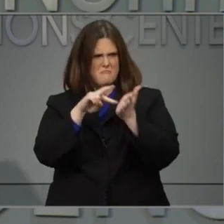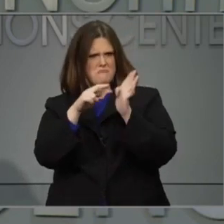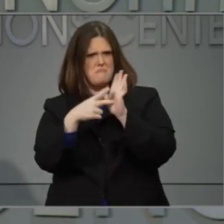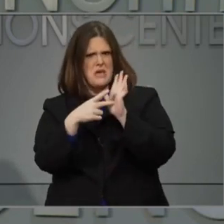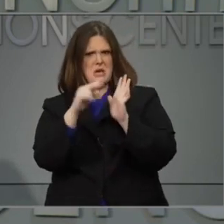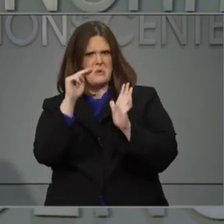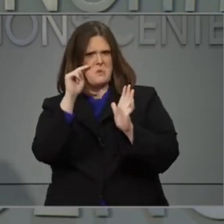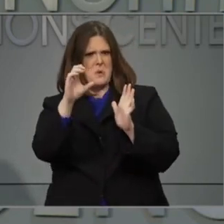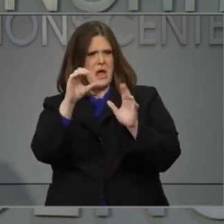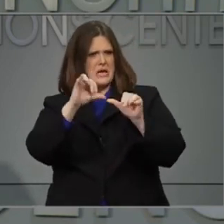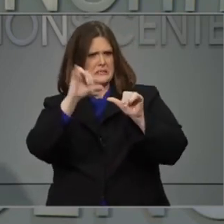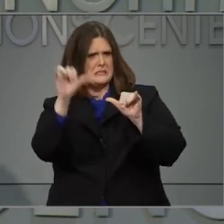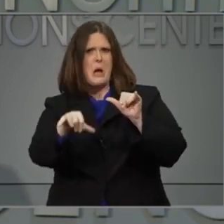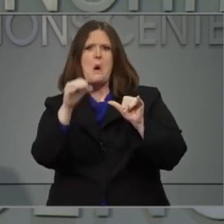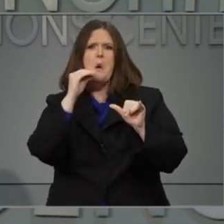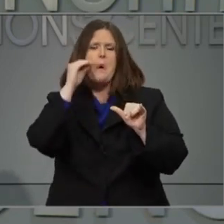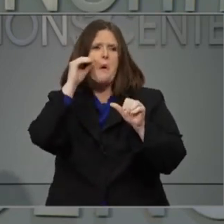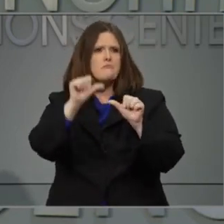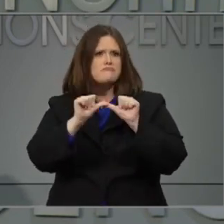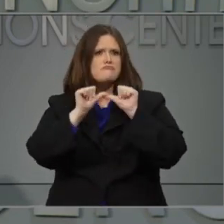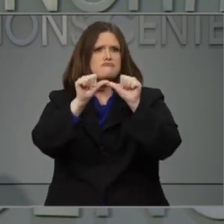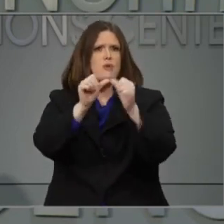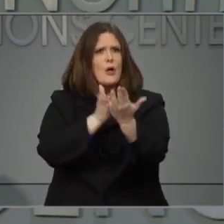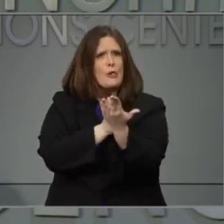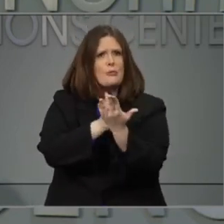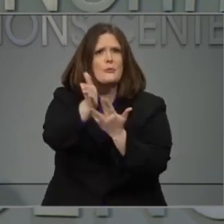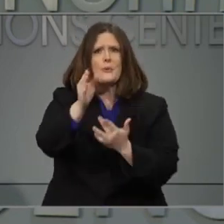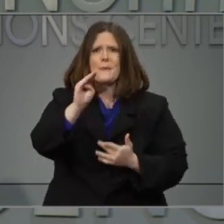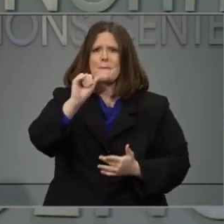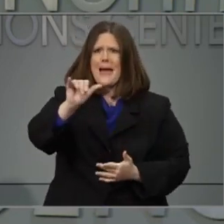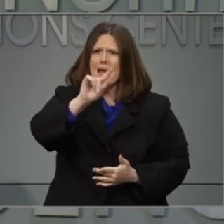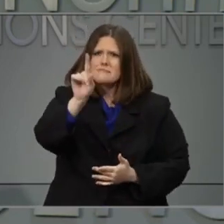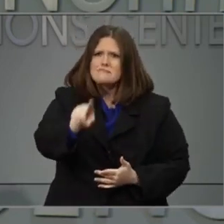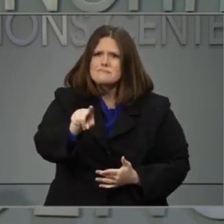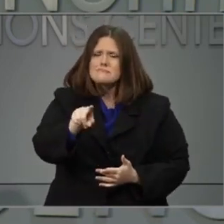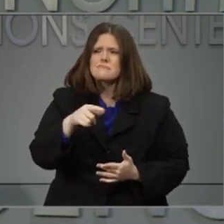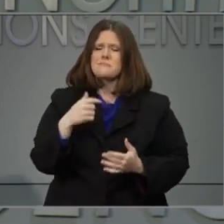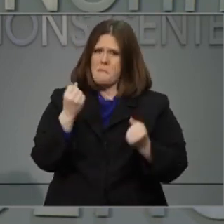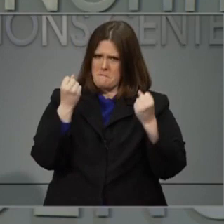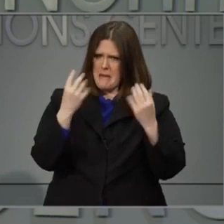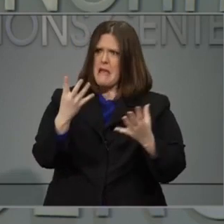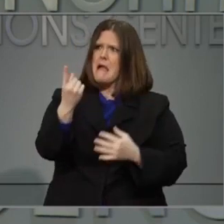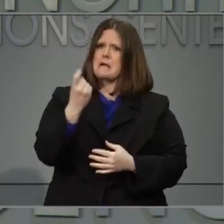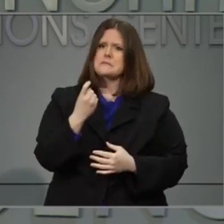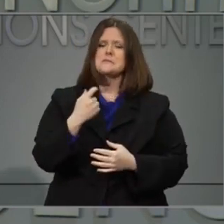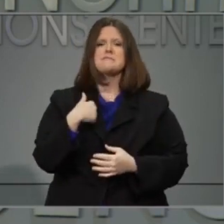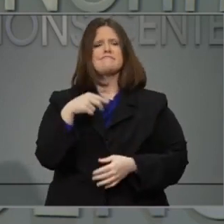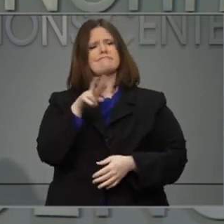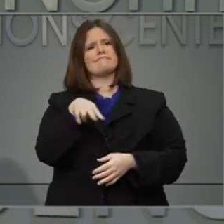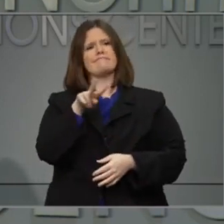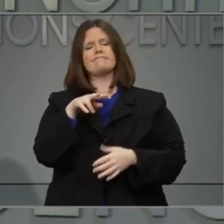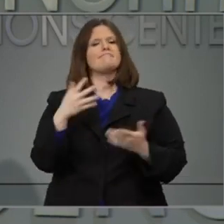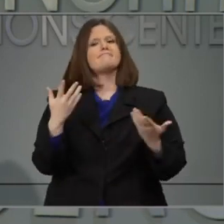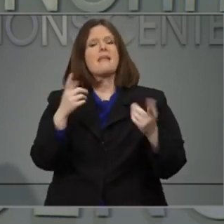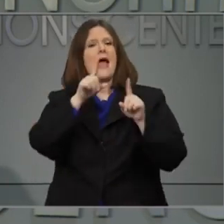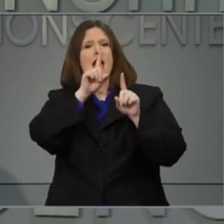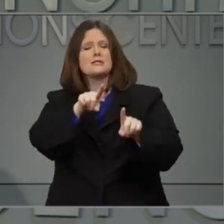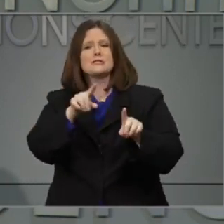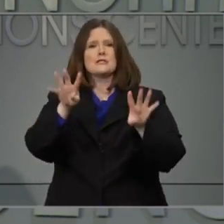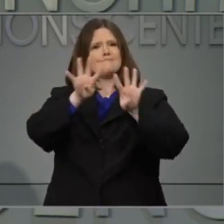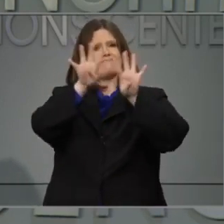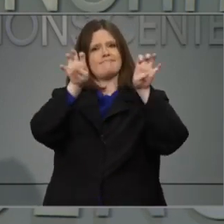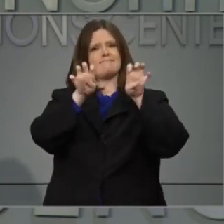that our stay-at-home order will continue into May. The answer is we just don't know yet.